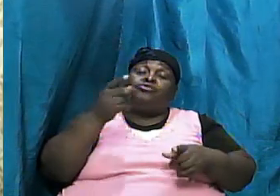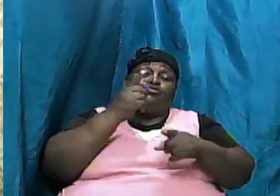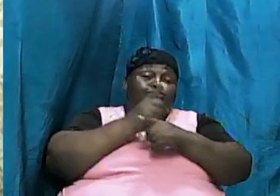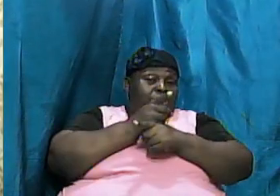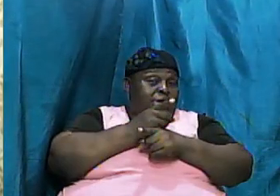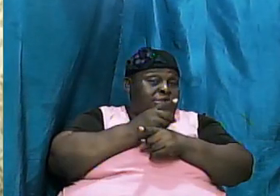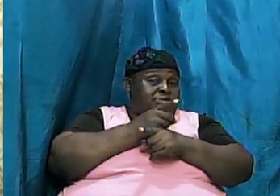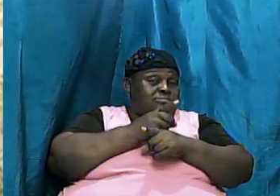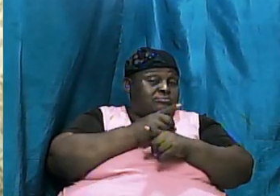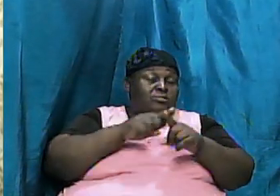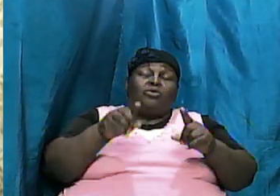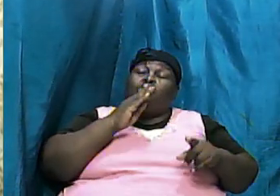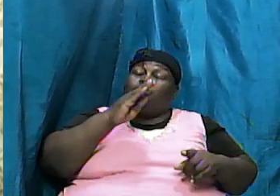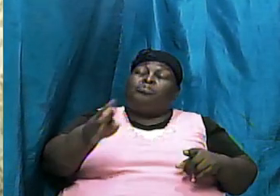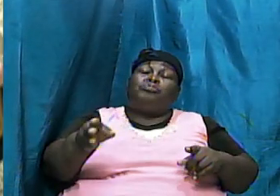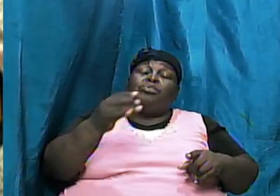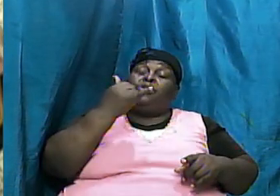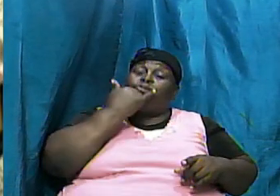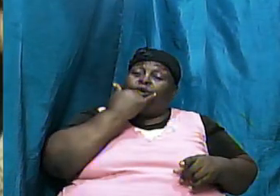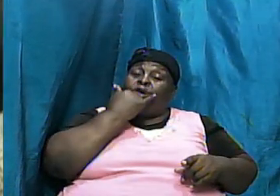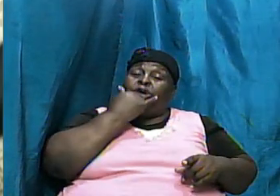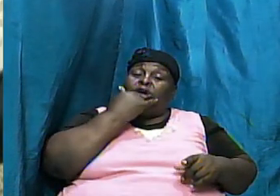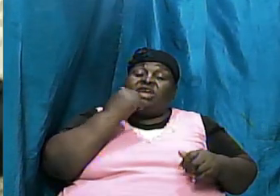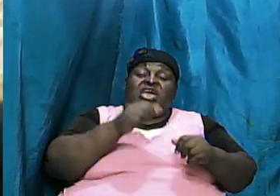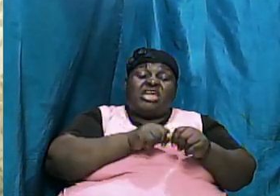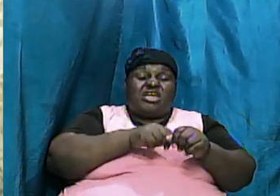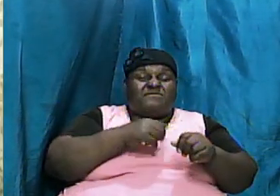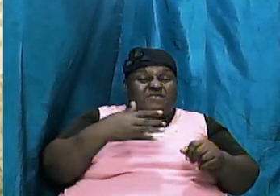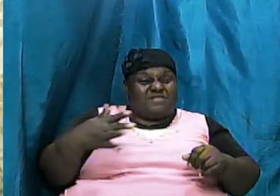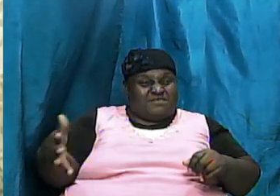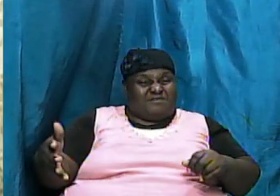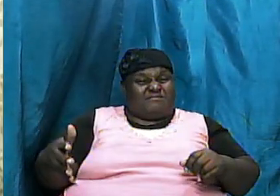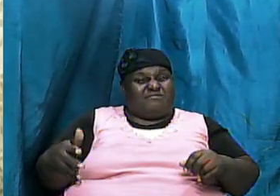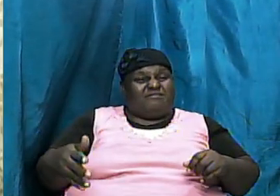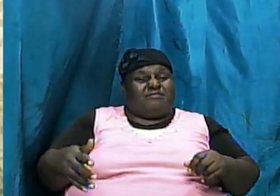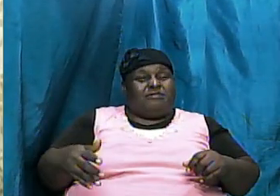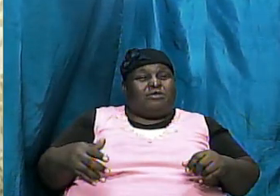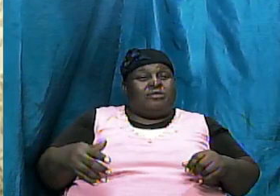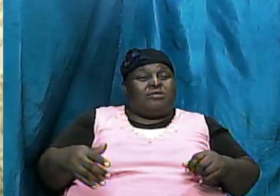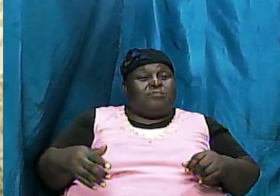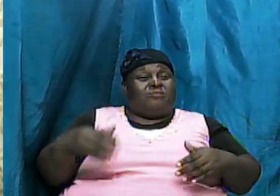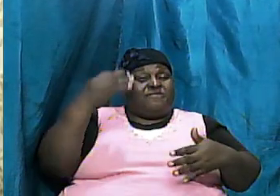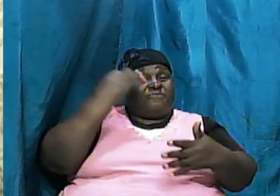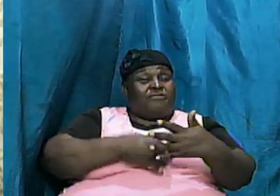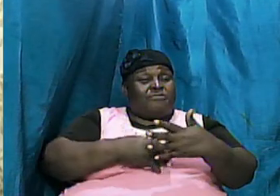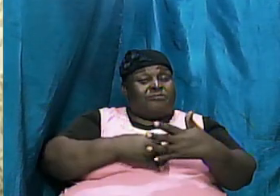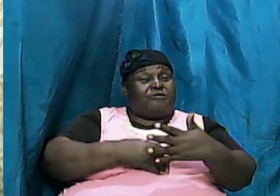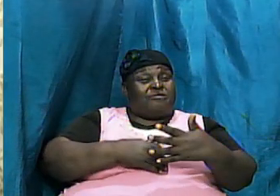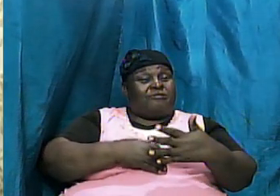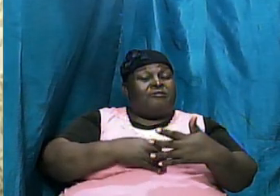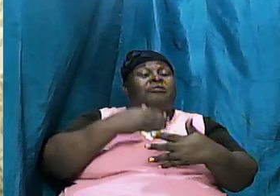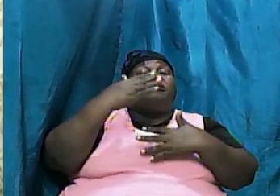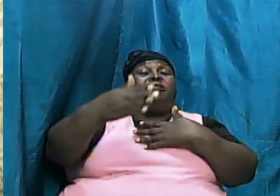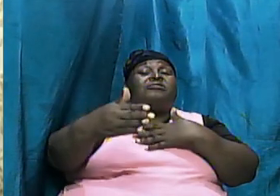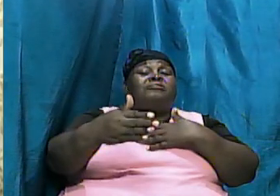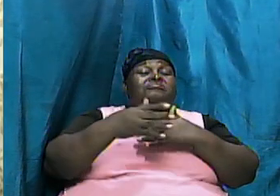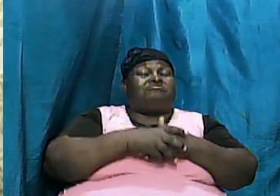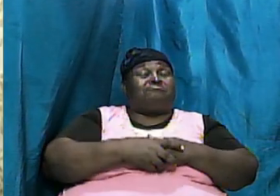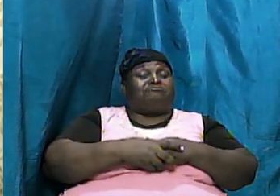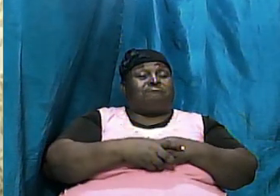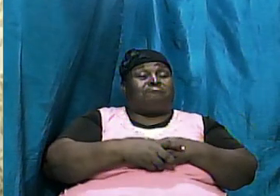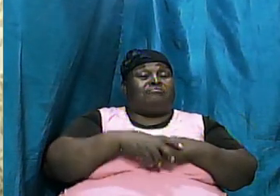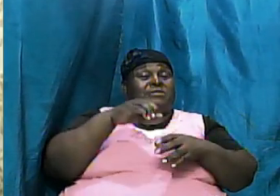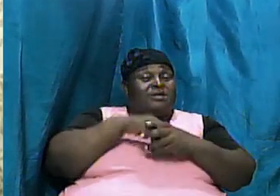was Jesus speaking then everything else before and after the things that he spoke about in Genesis